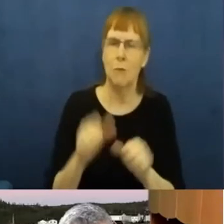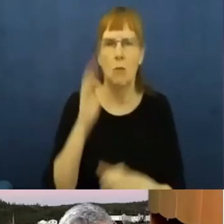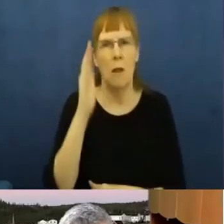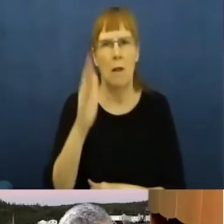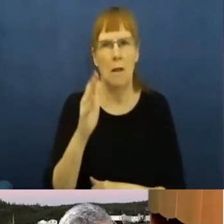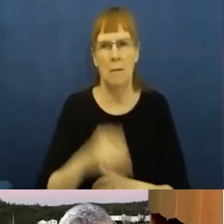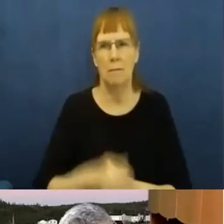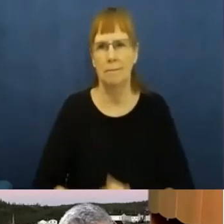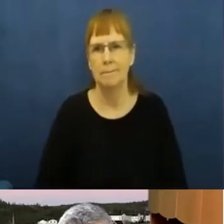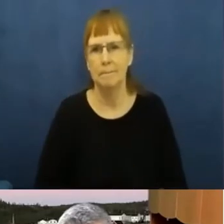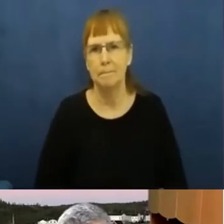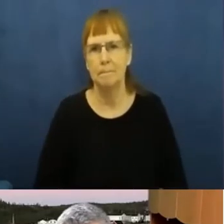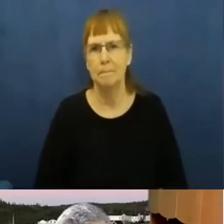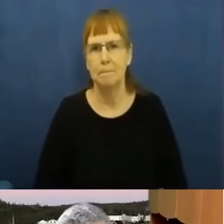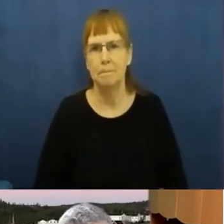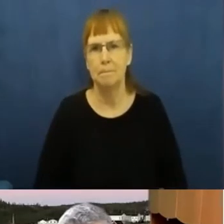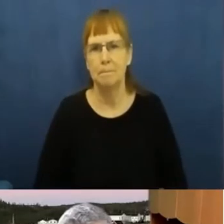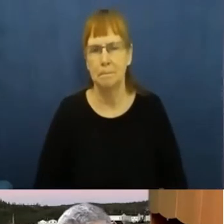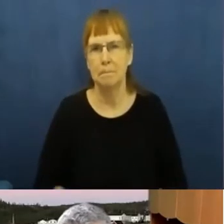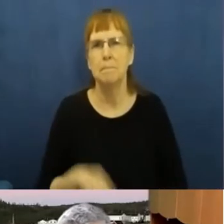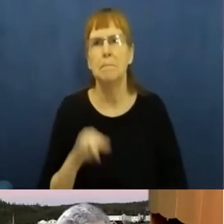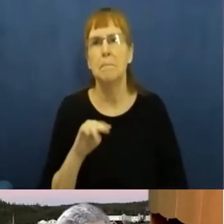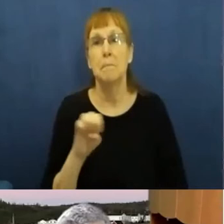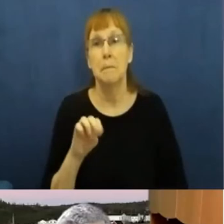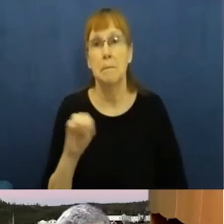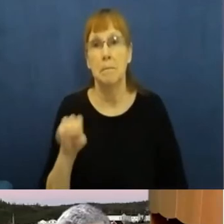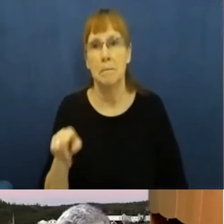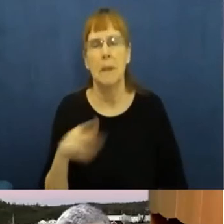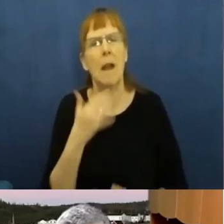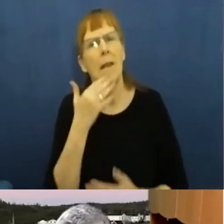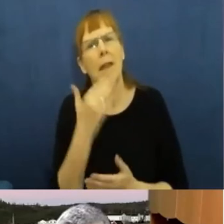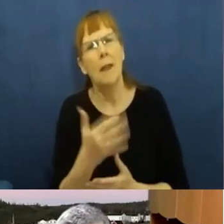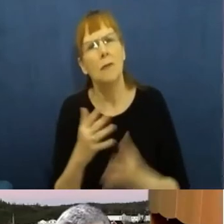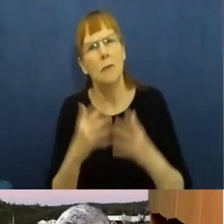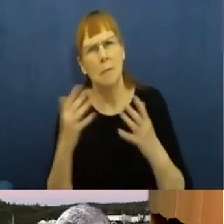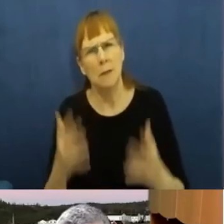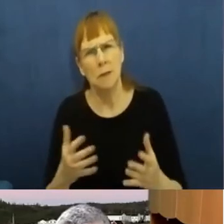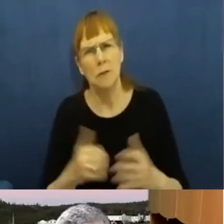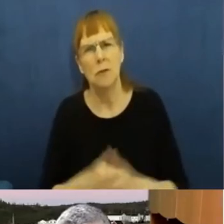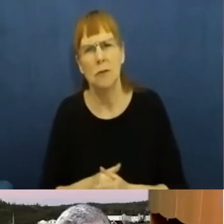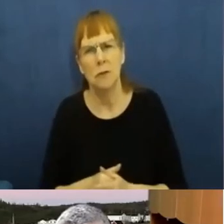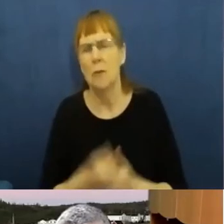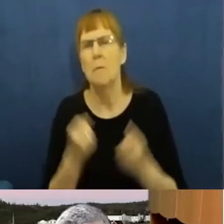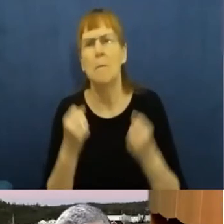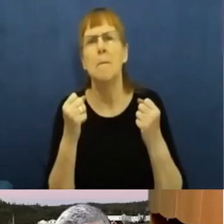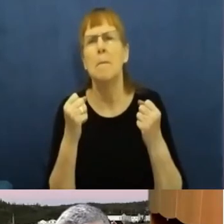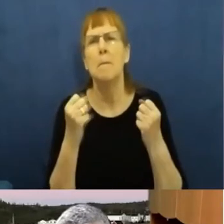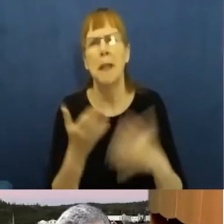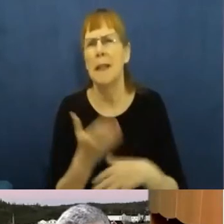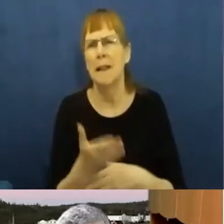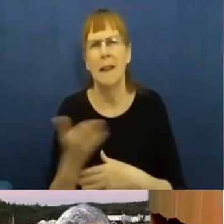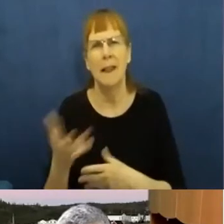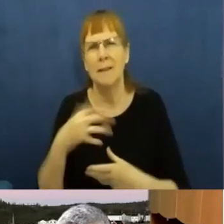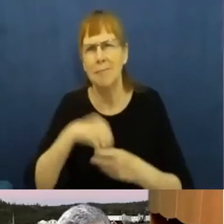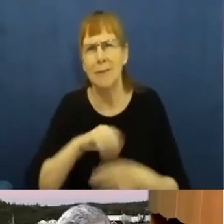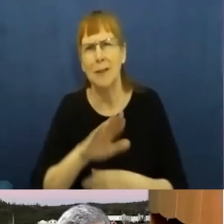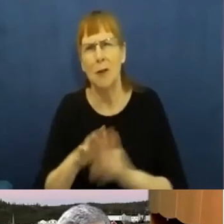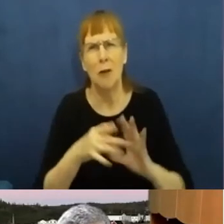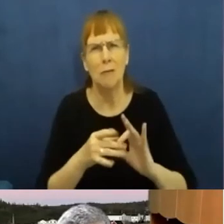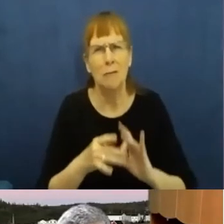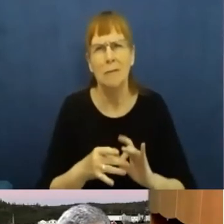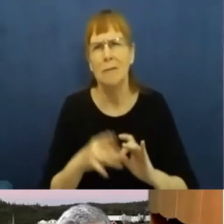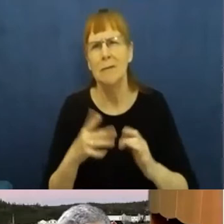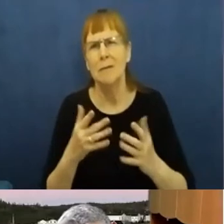Thank you so much. I think, I mean, there's so much, so many things in what you've said that I want to pick up on.